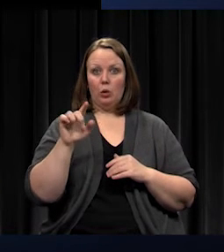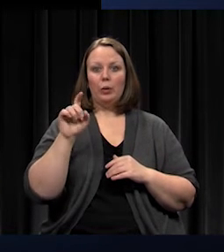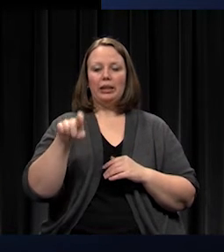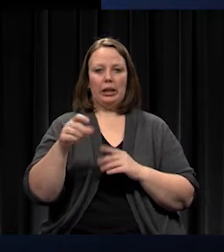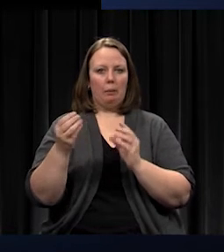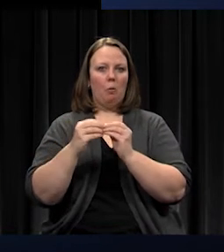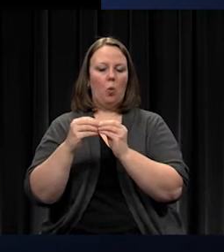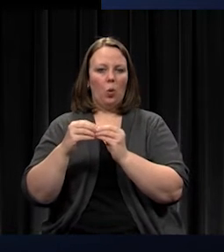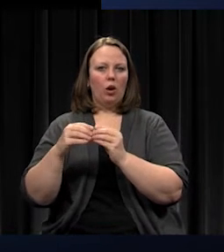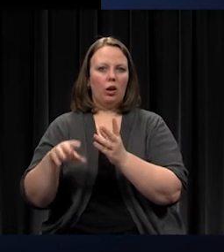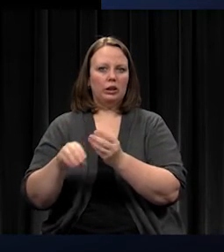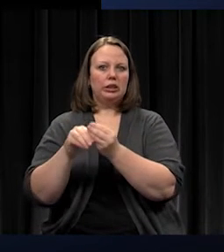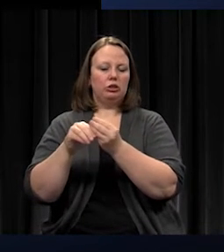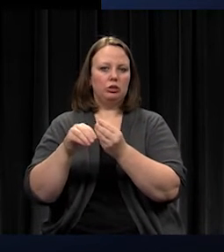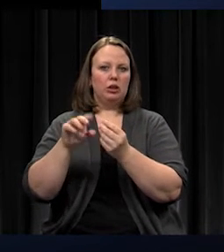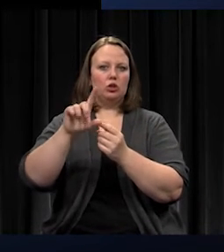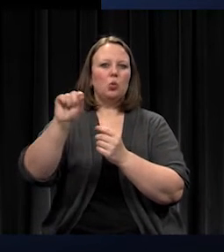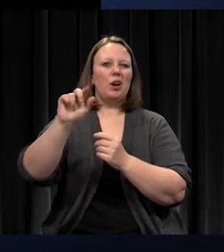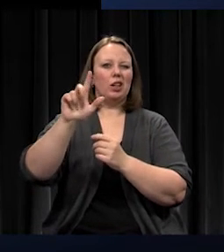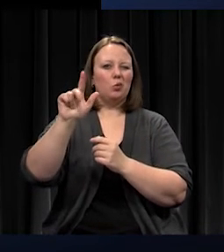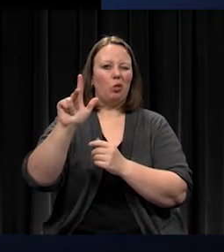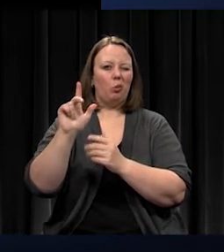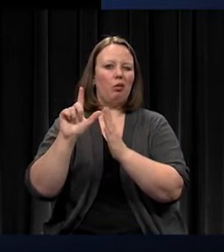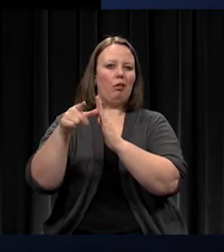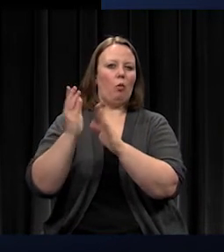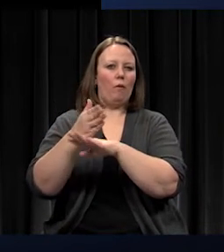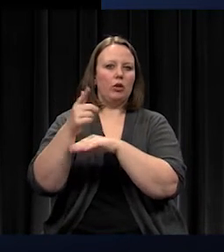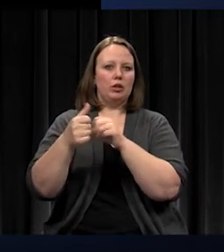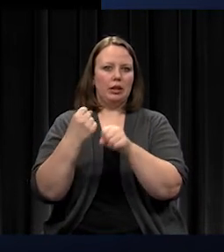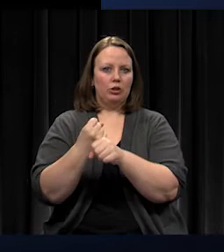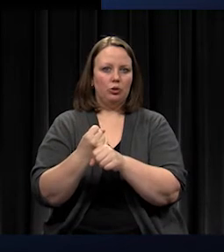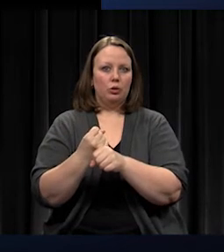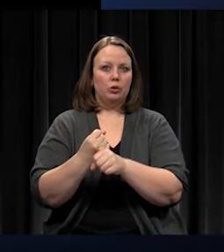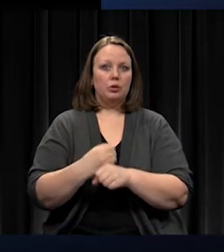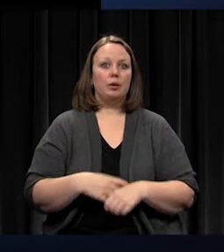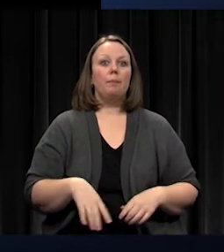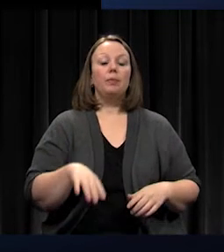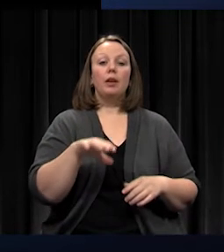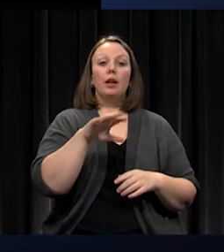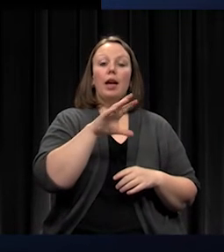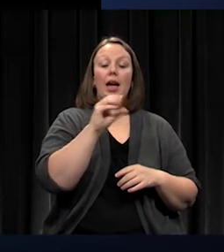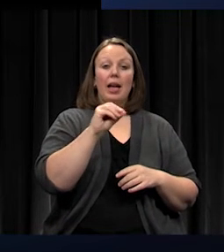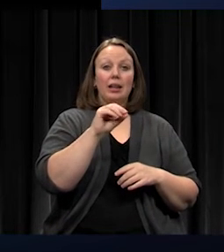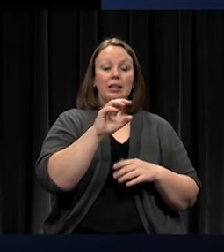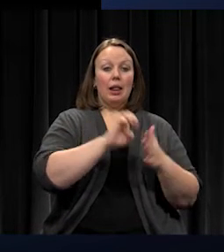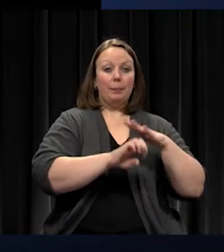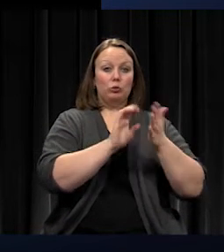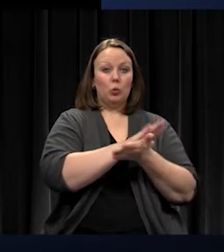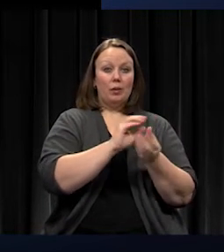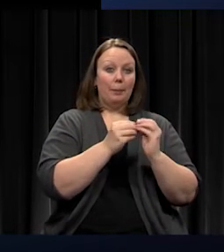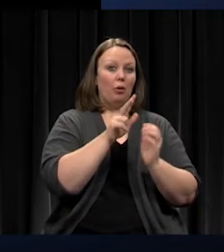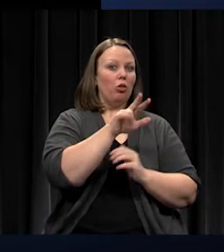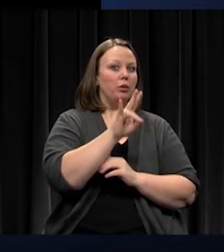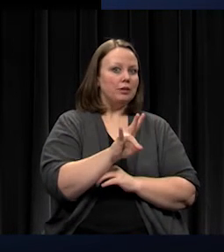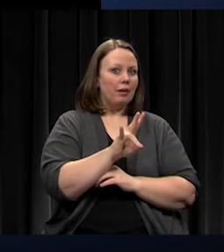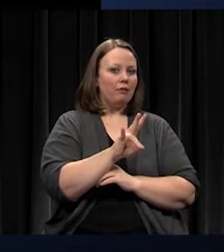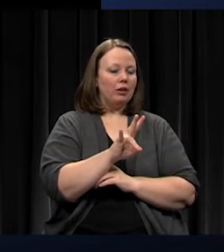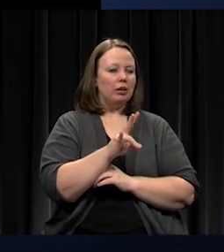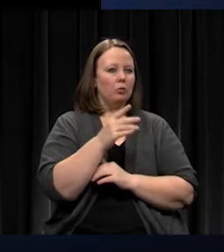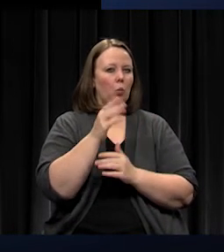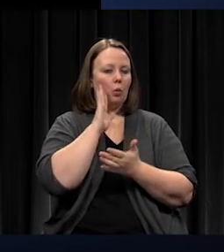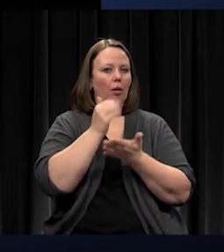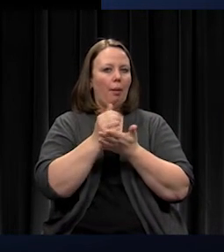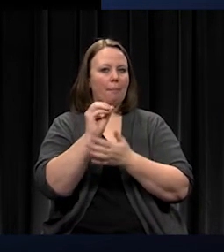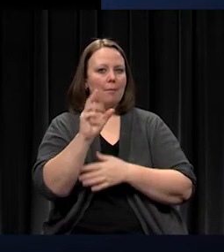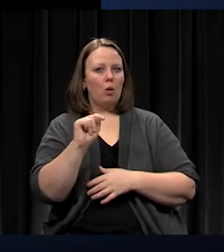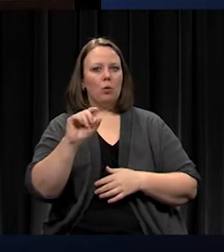in that 10-year look. And a 37th elementary for Clearwater Creek. That doesn't mean these are the recommendations. We're still working through it. But these